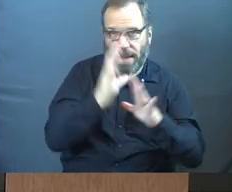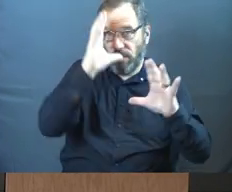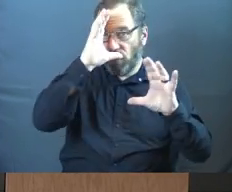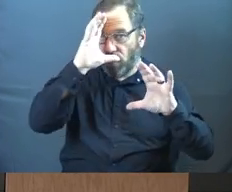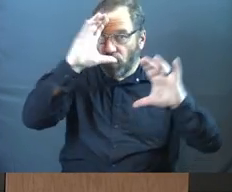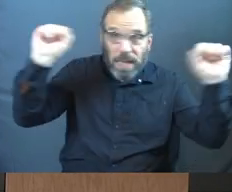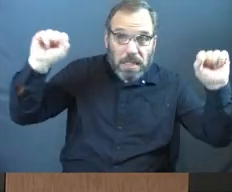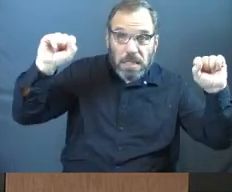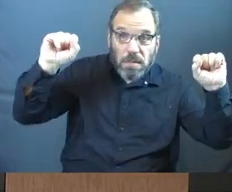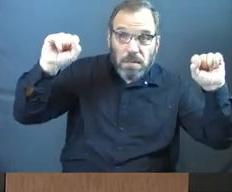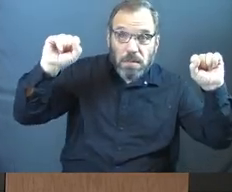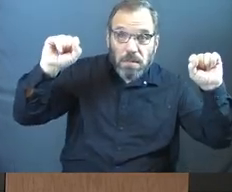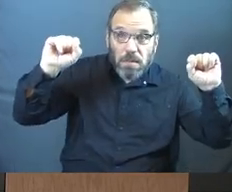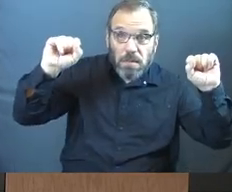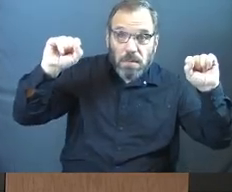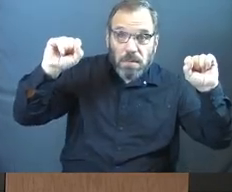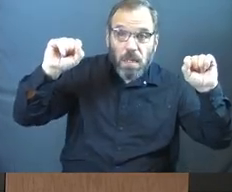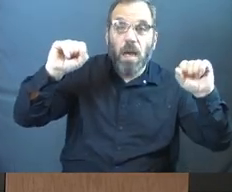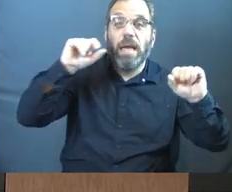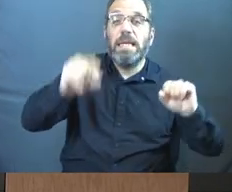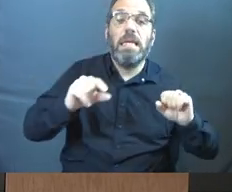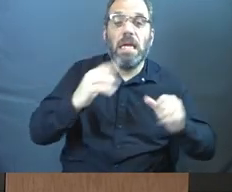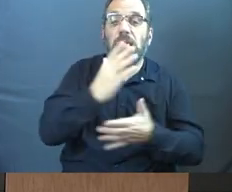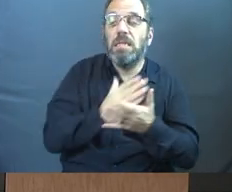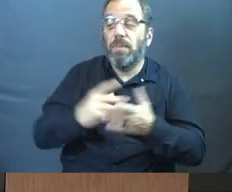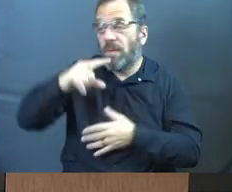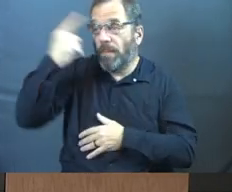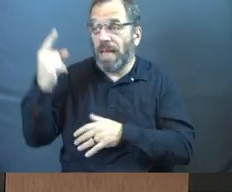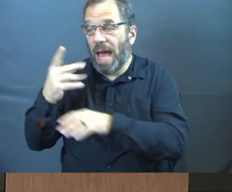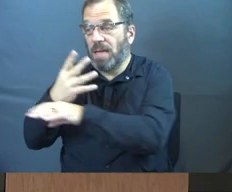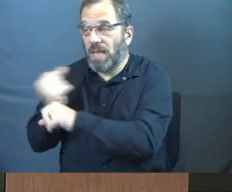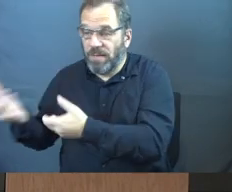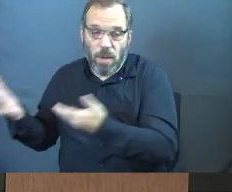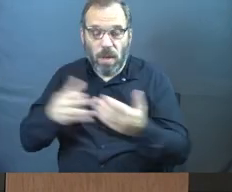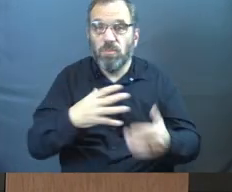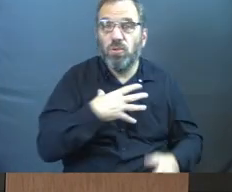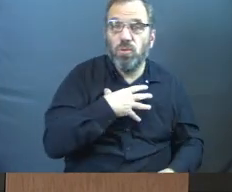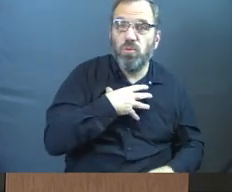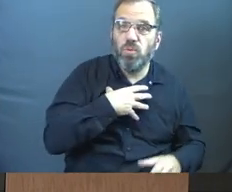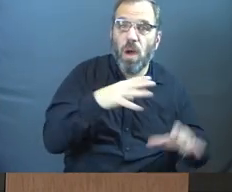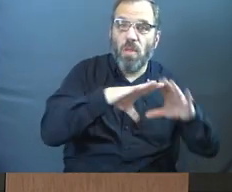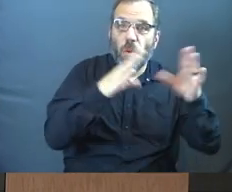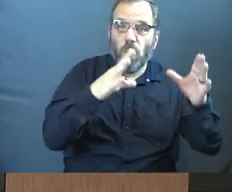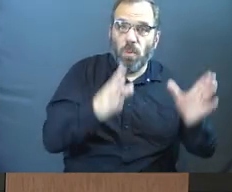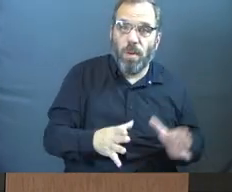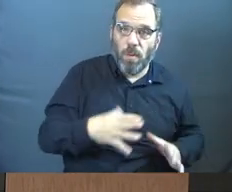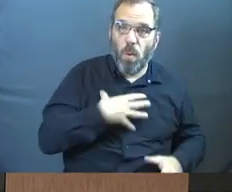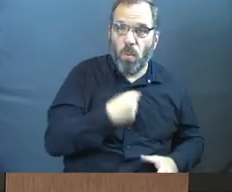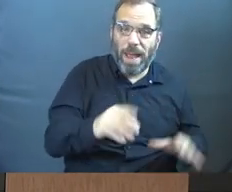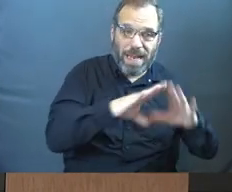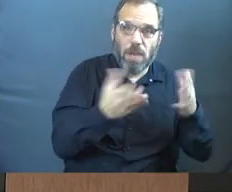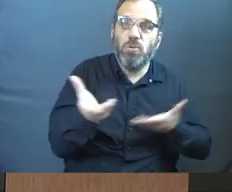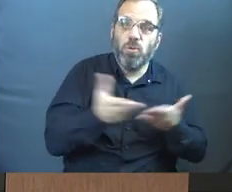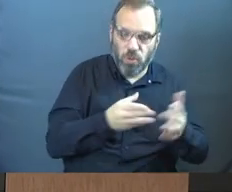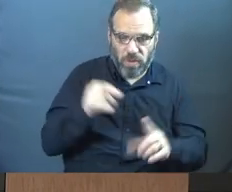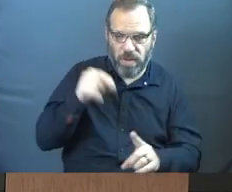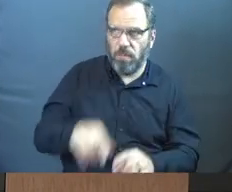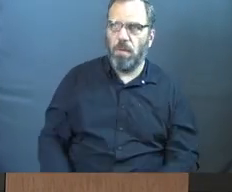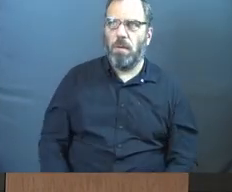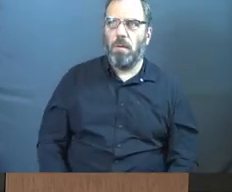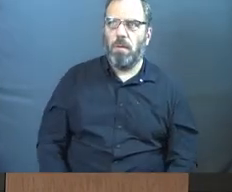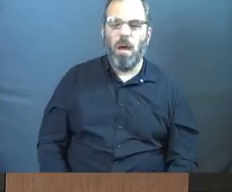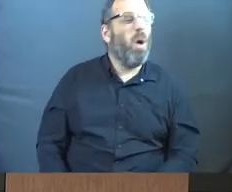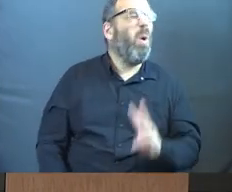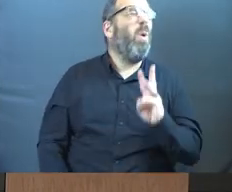president, he brought some of his black slaves to the White House to serve him there. And you're like,